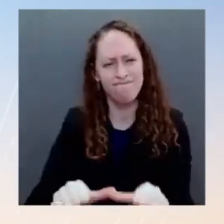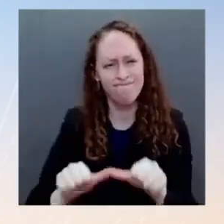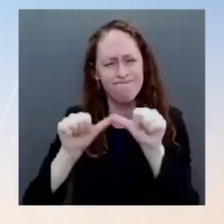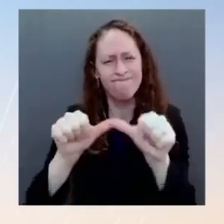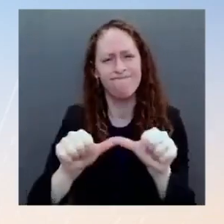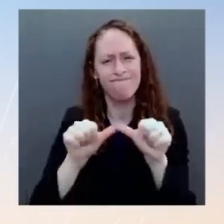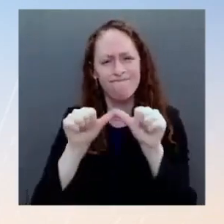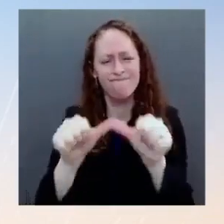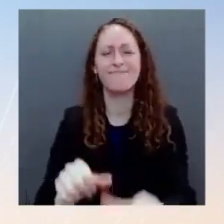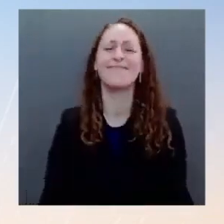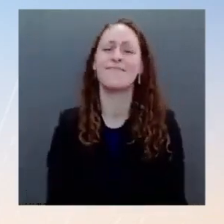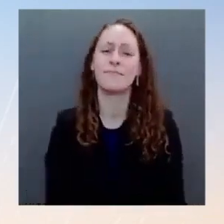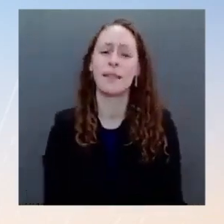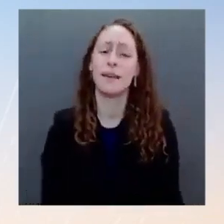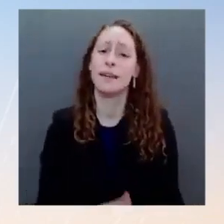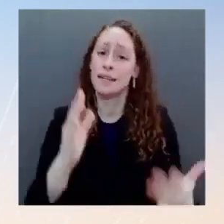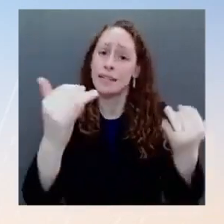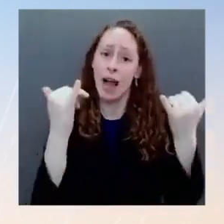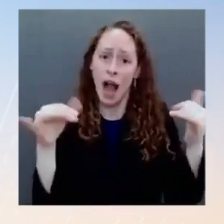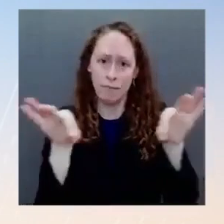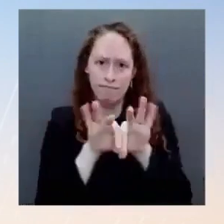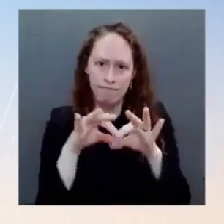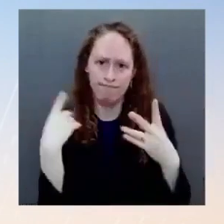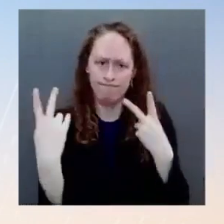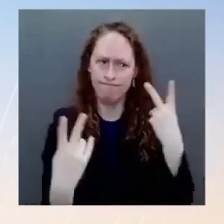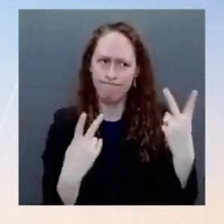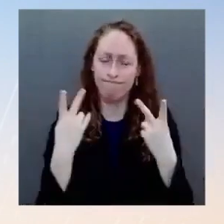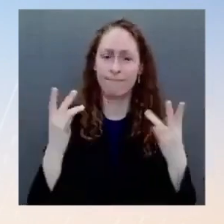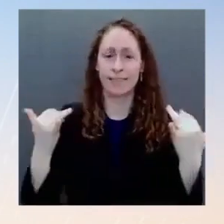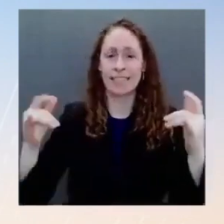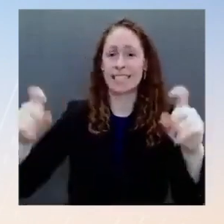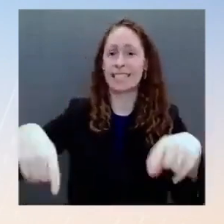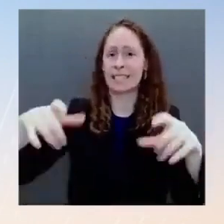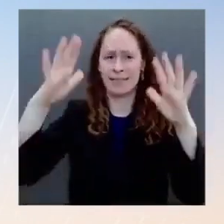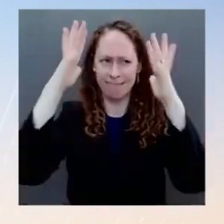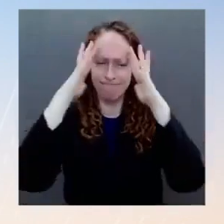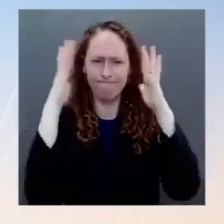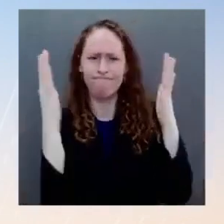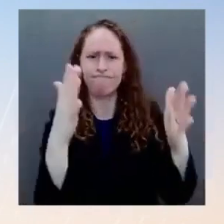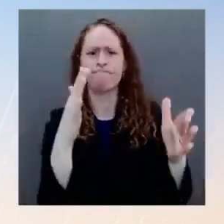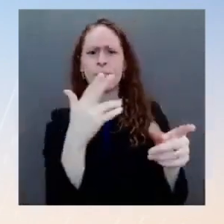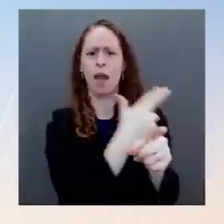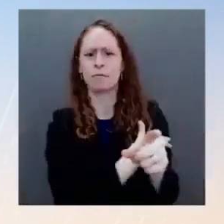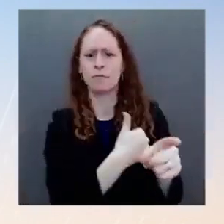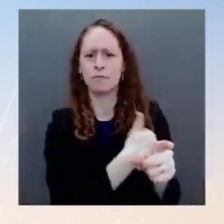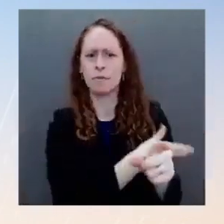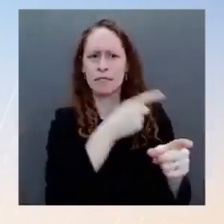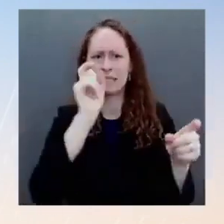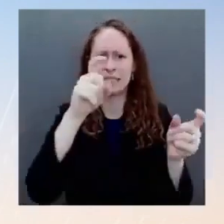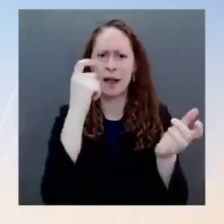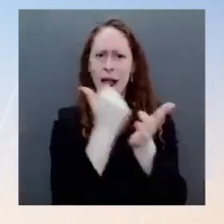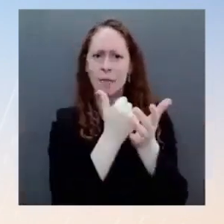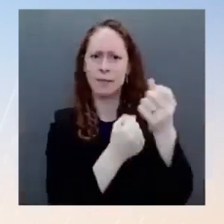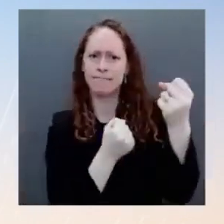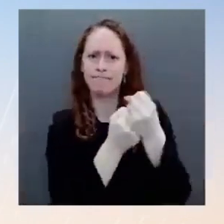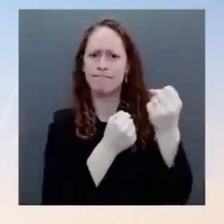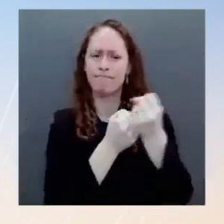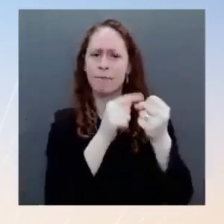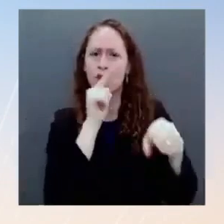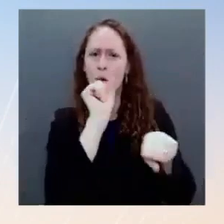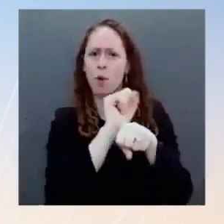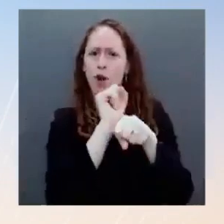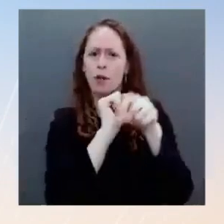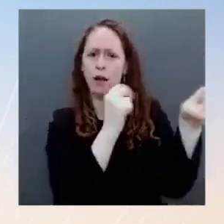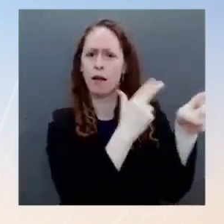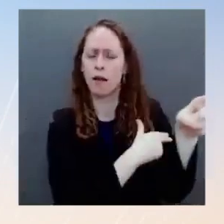nonstop with the Departments of Defense and Health and Human Services who have been on the grounds in communities since day one to